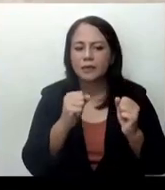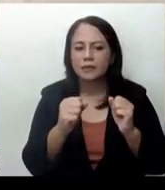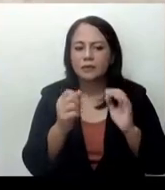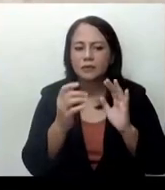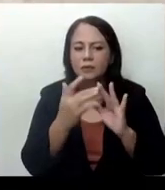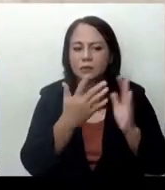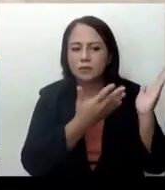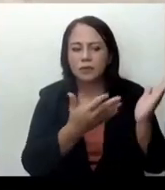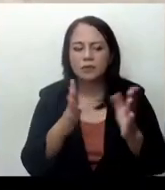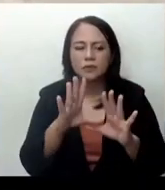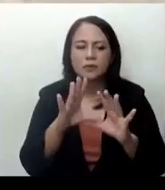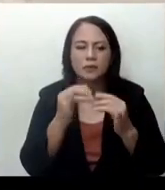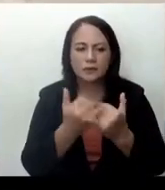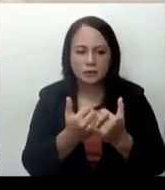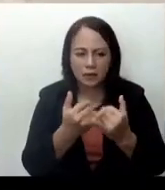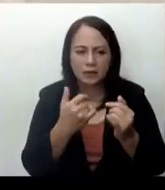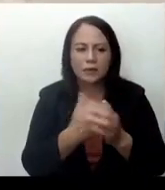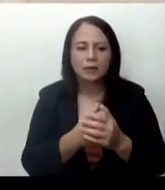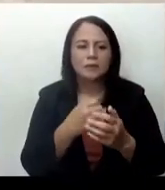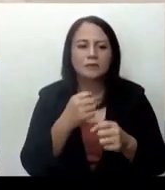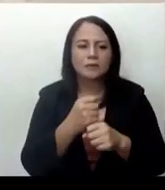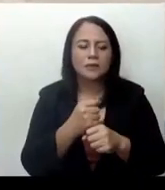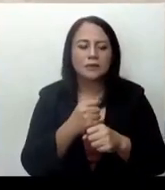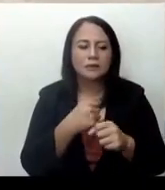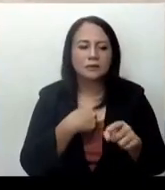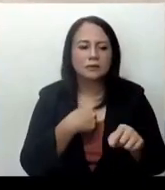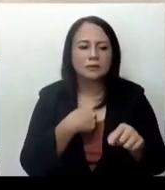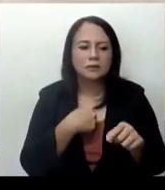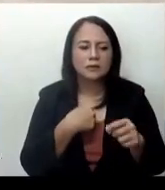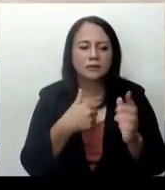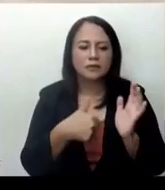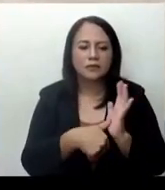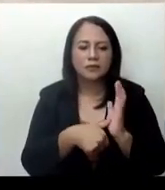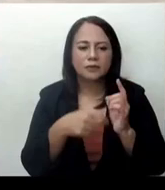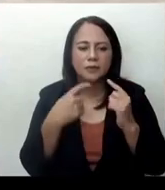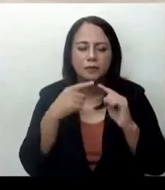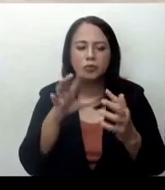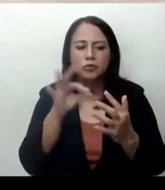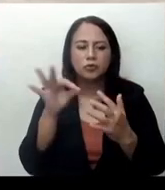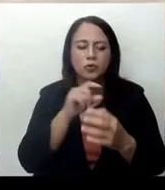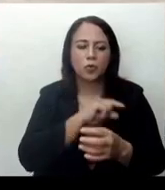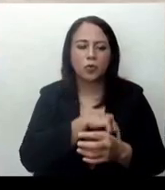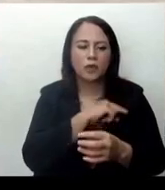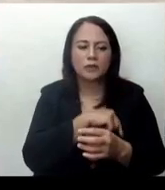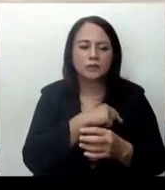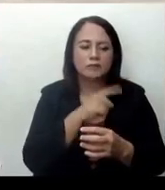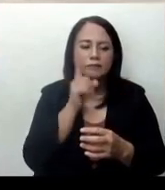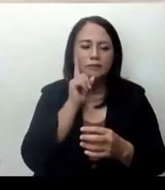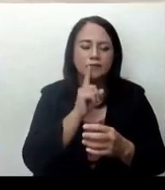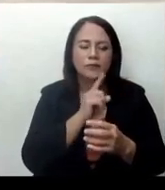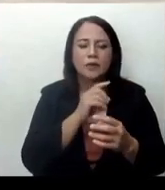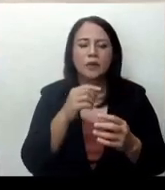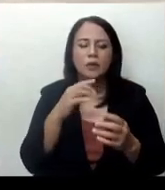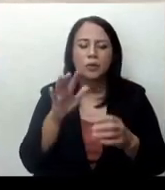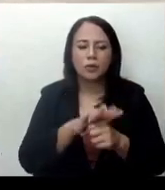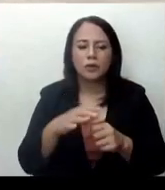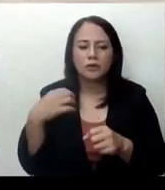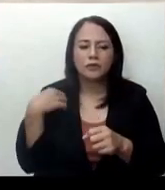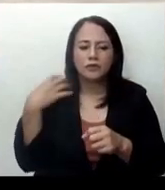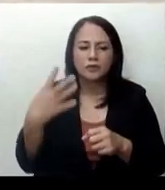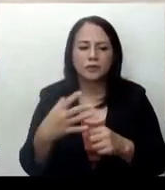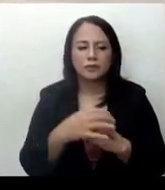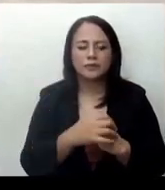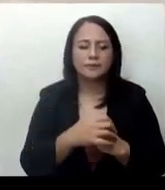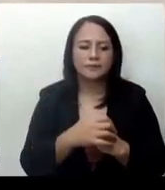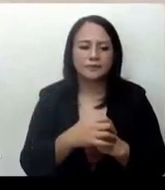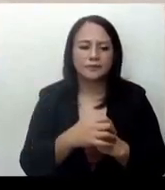to the barangay, which makes it imperative for the voting public to choose qualified and efficient local officials to attend to these problems.